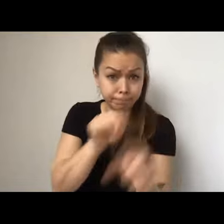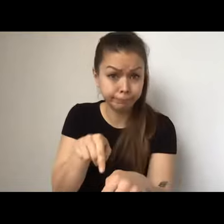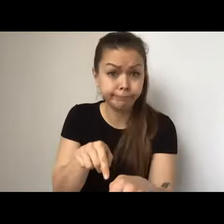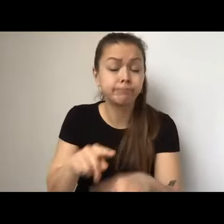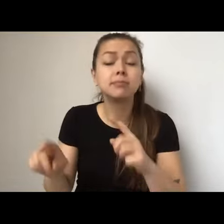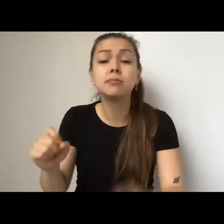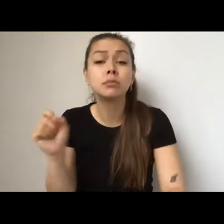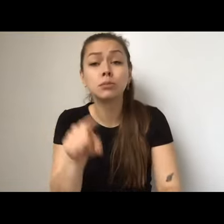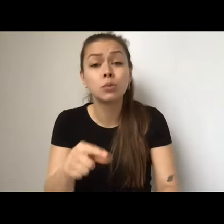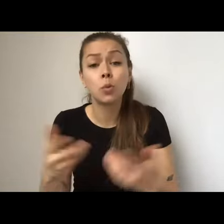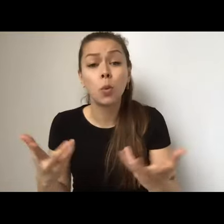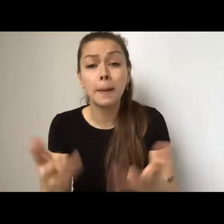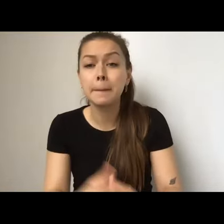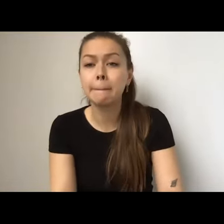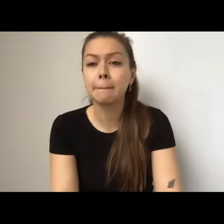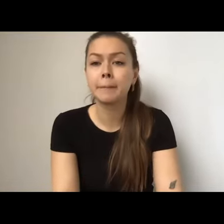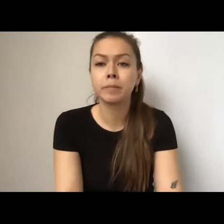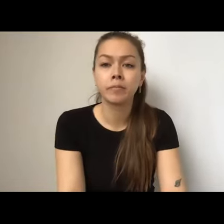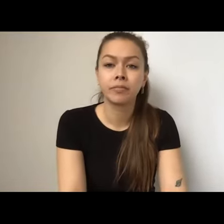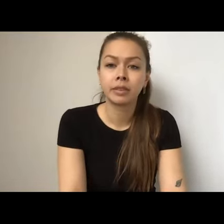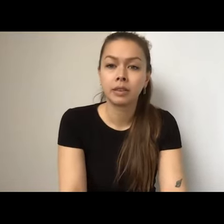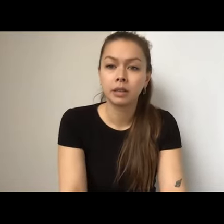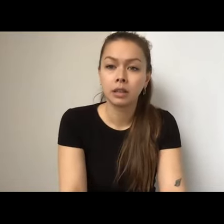I just have to find it.